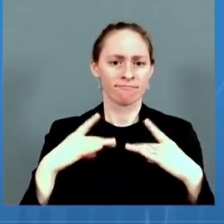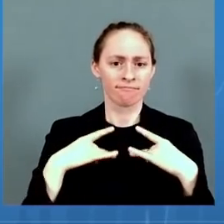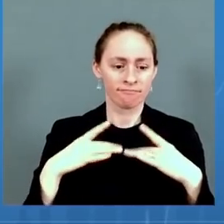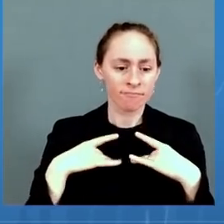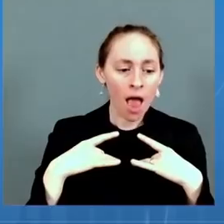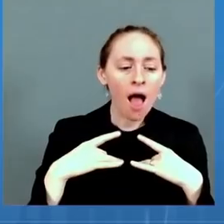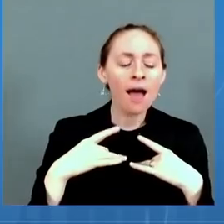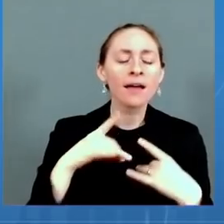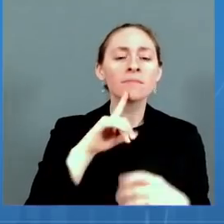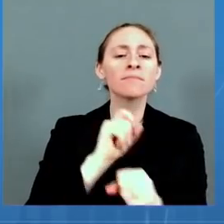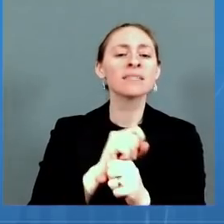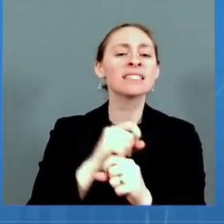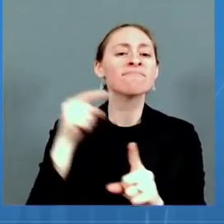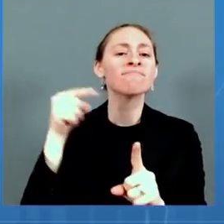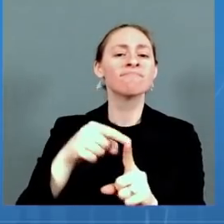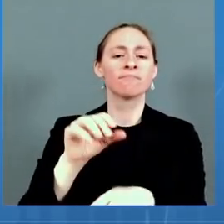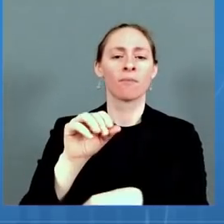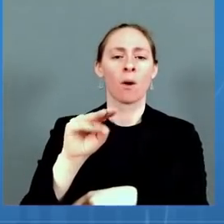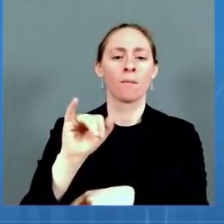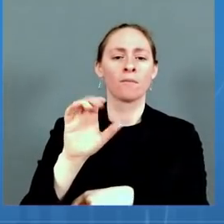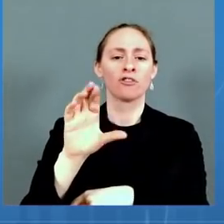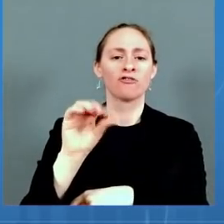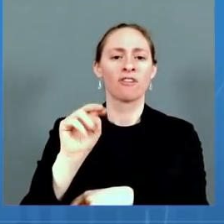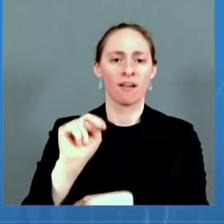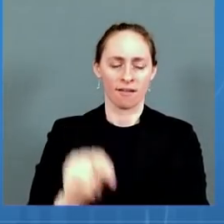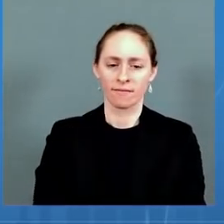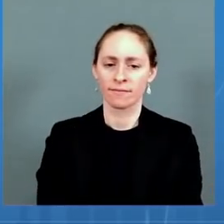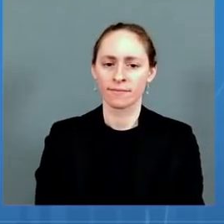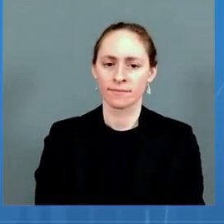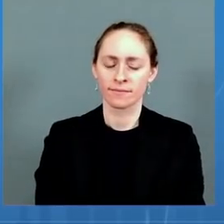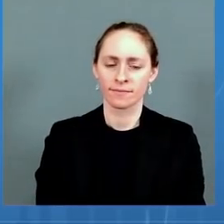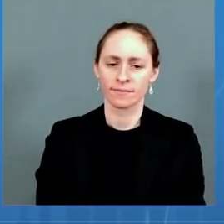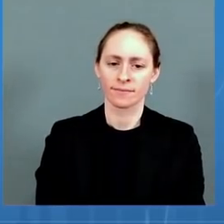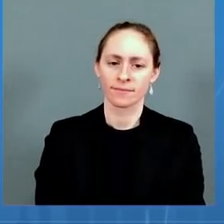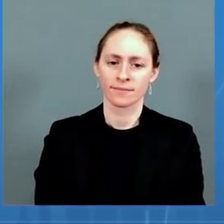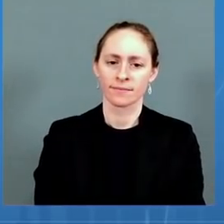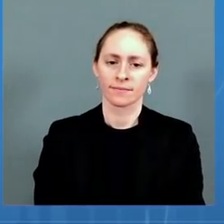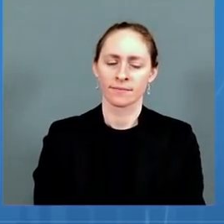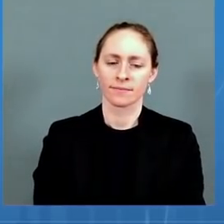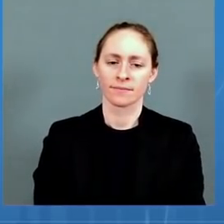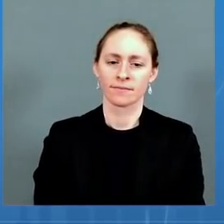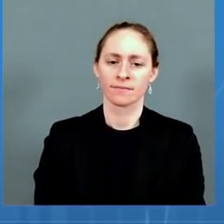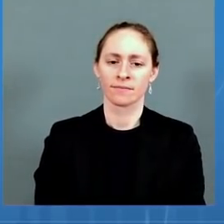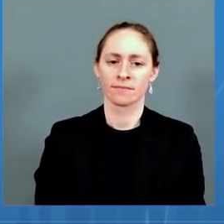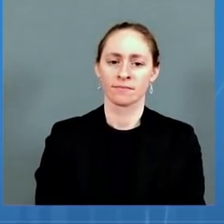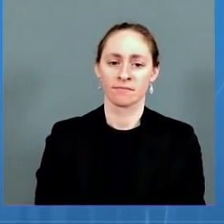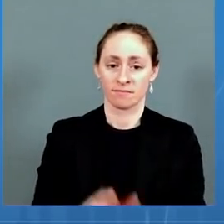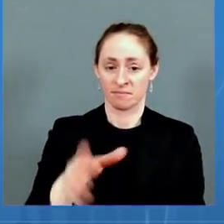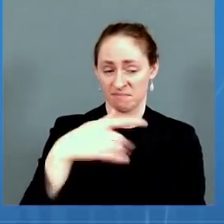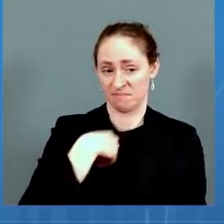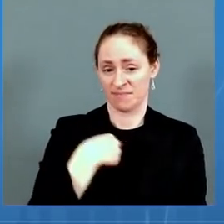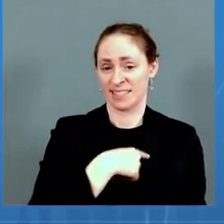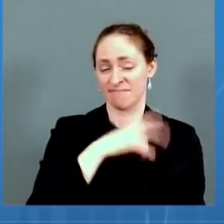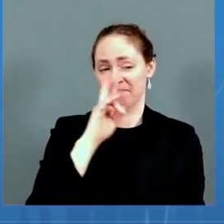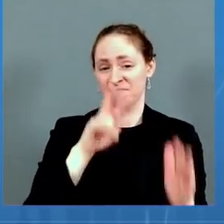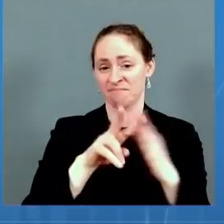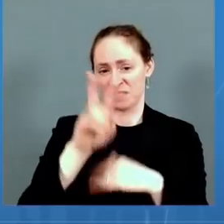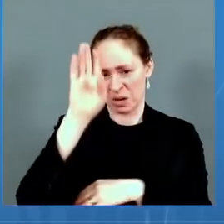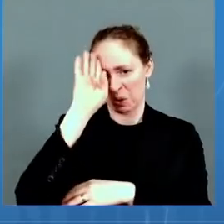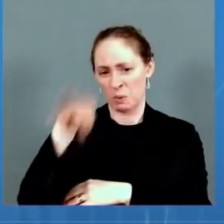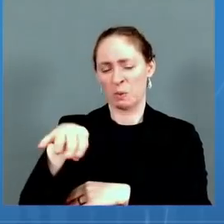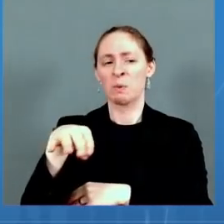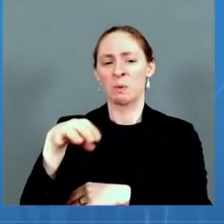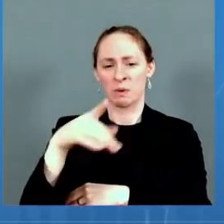cases here in the United States continue to grow in the coming weeks. Early data suggests that Omicron is more